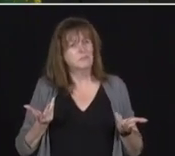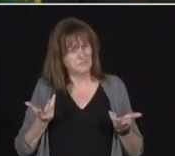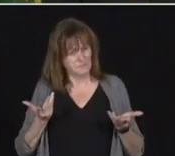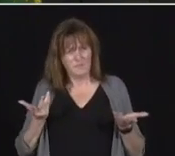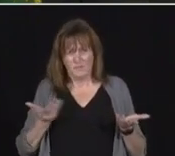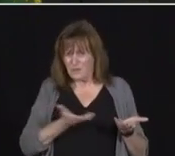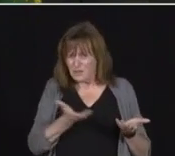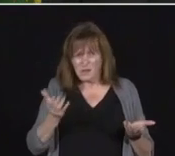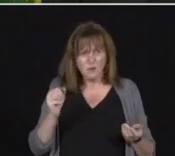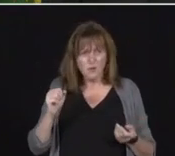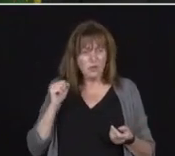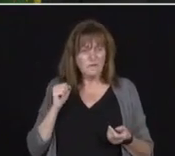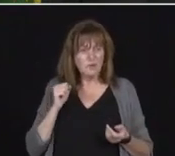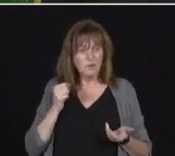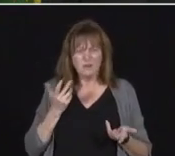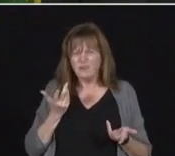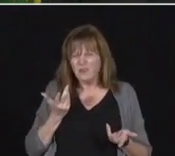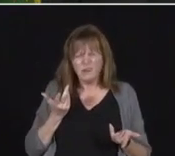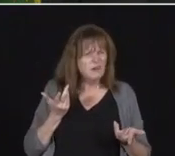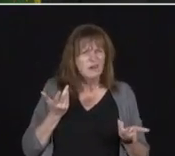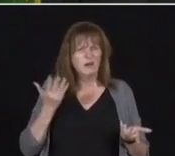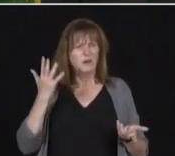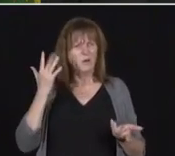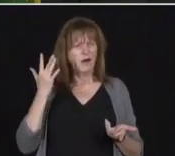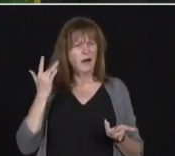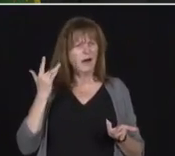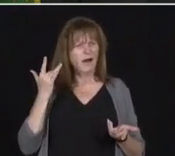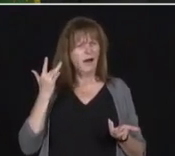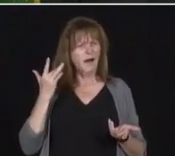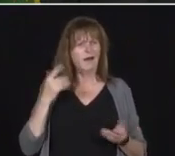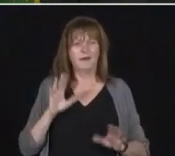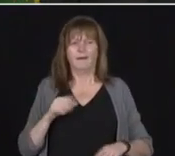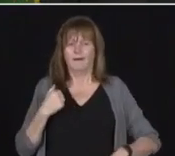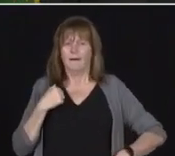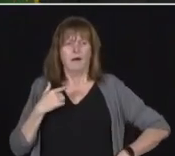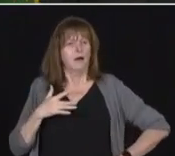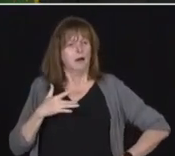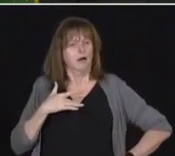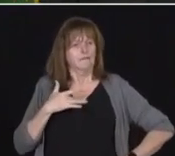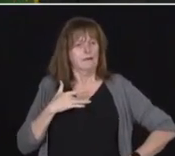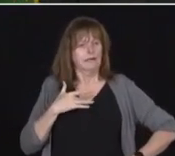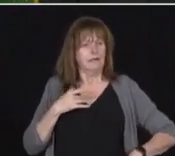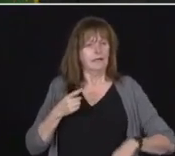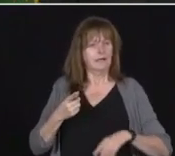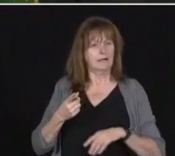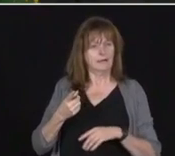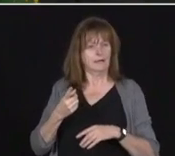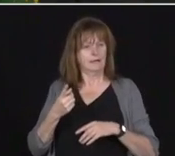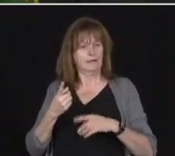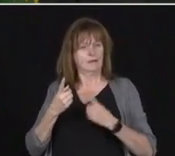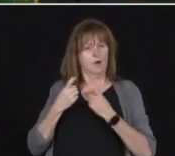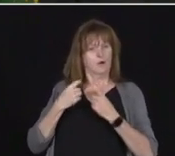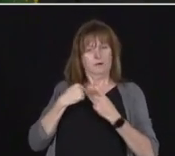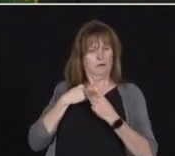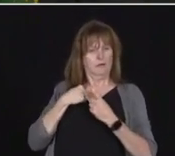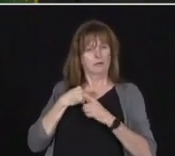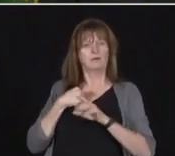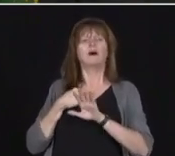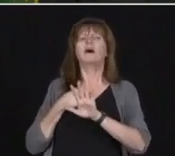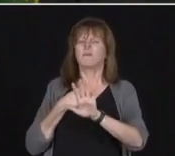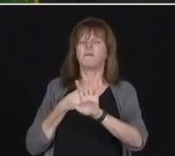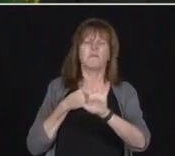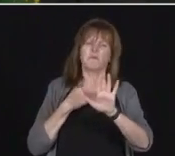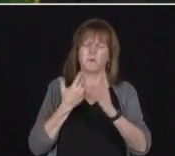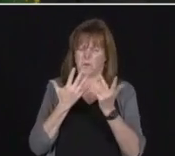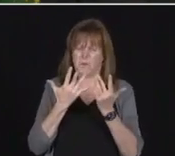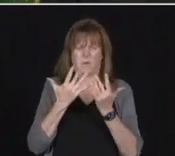do it. Well, what they're doing is they're testing me. And that's going to be the wrong thing to do. We'll give it a few more days and then we'll act.